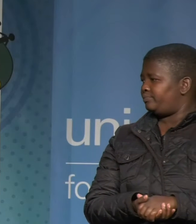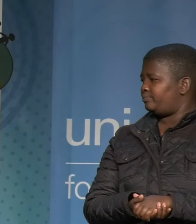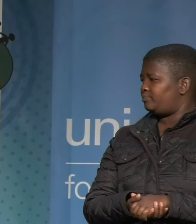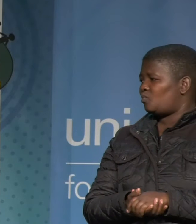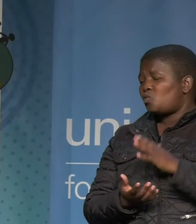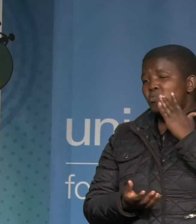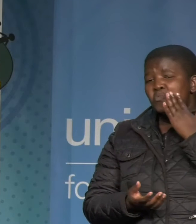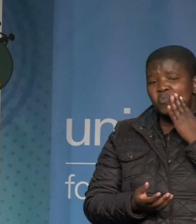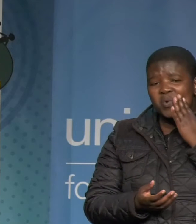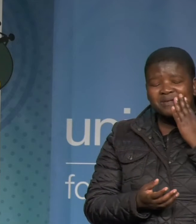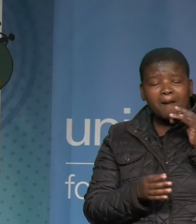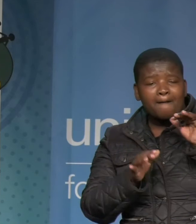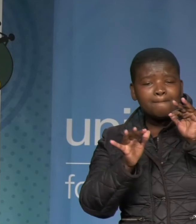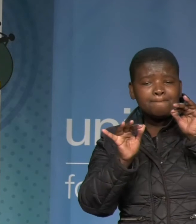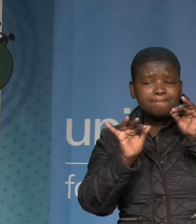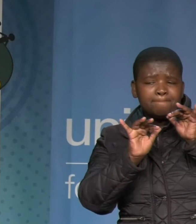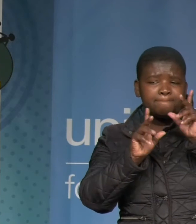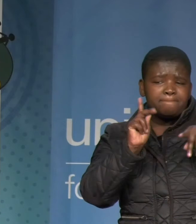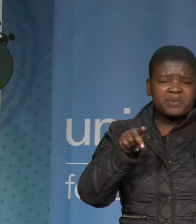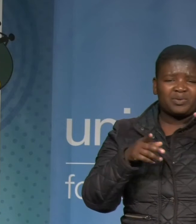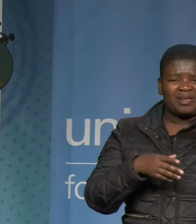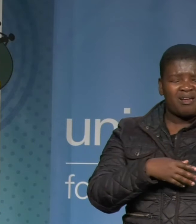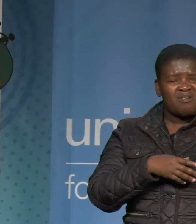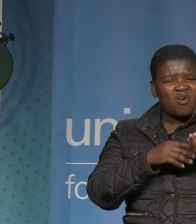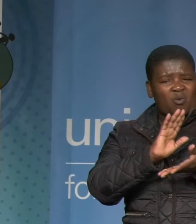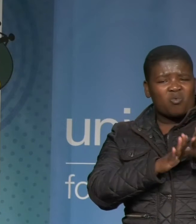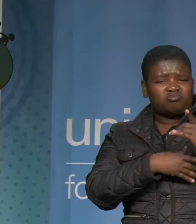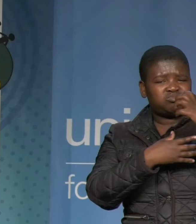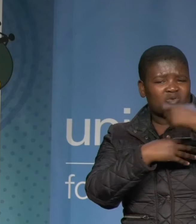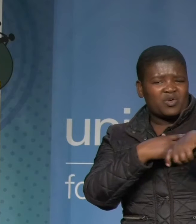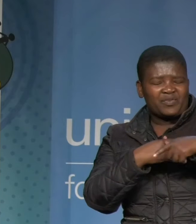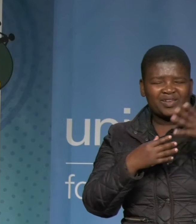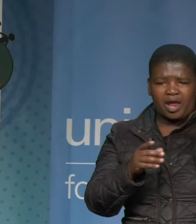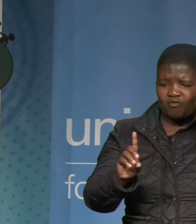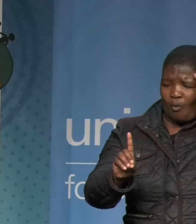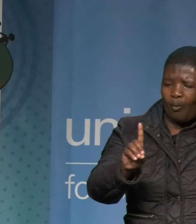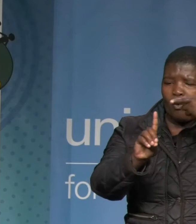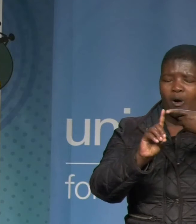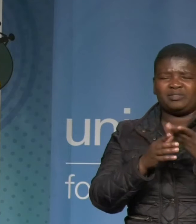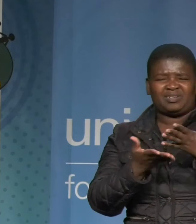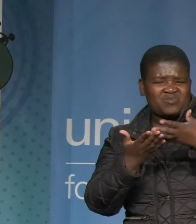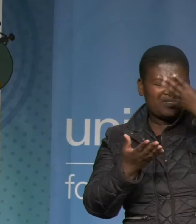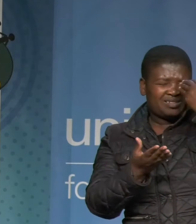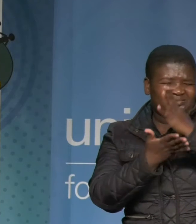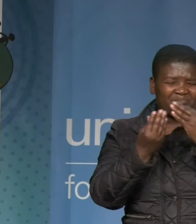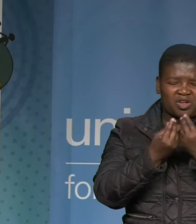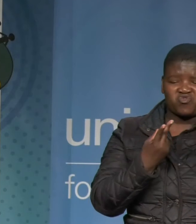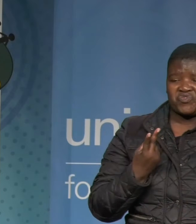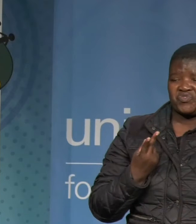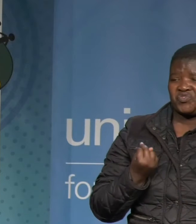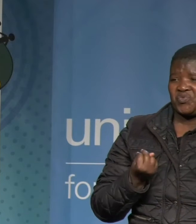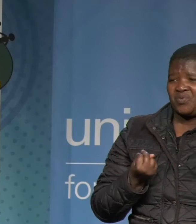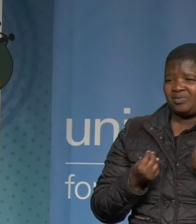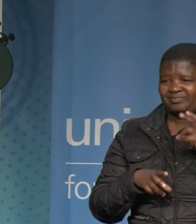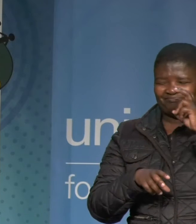When people attend conferences, usually they have a couple of goals. They go with the hope that they will learn something new, that